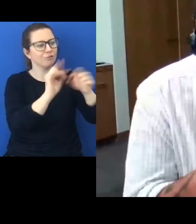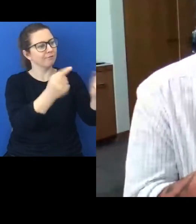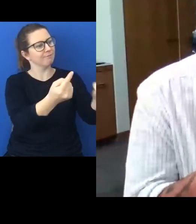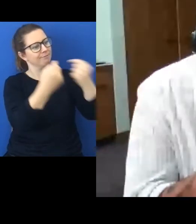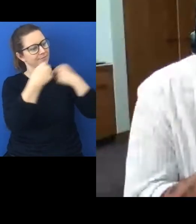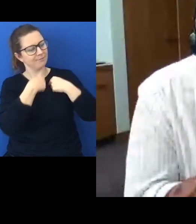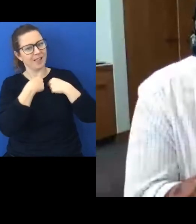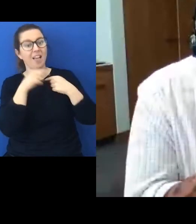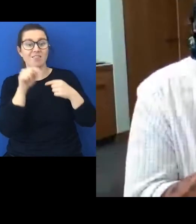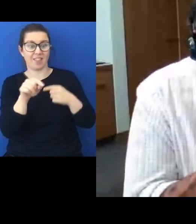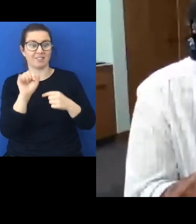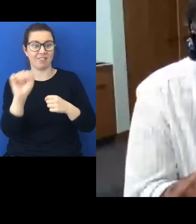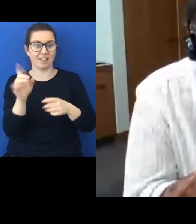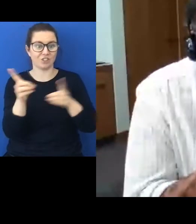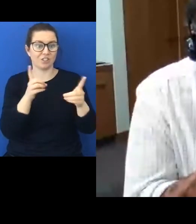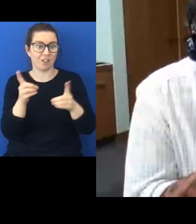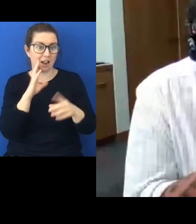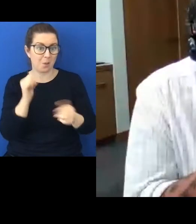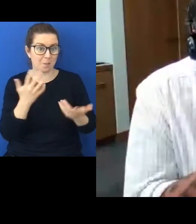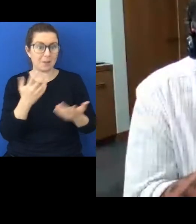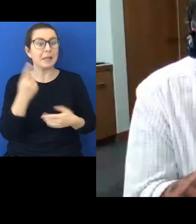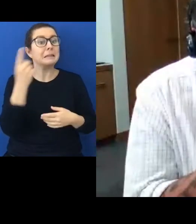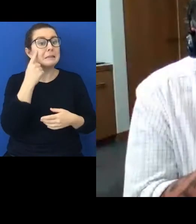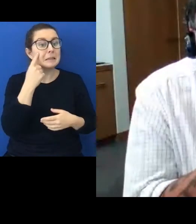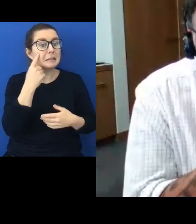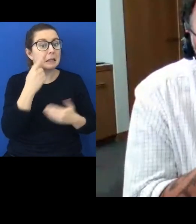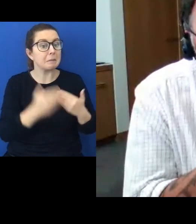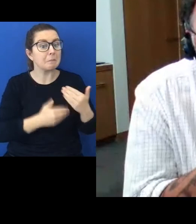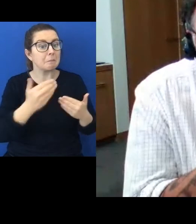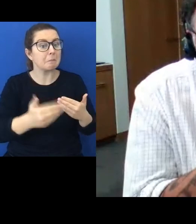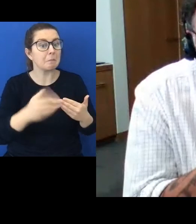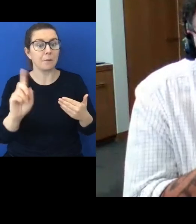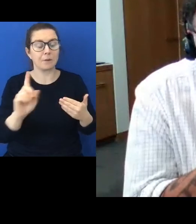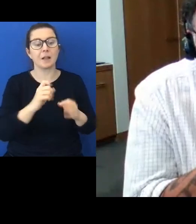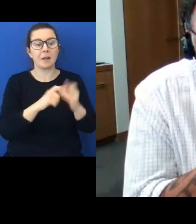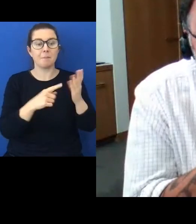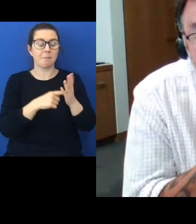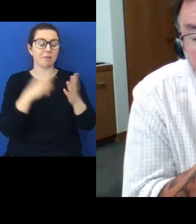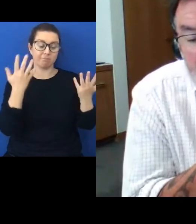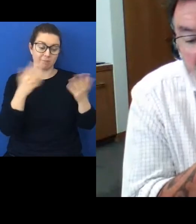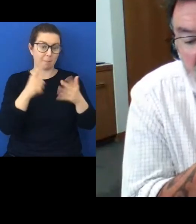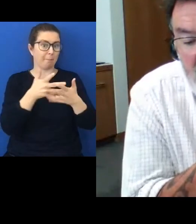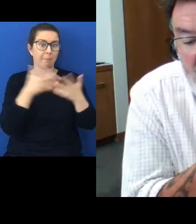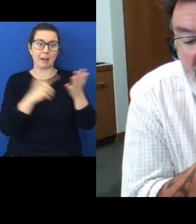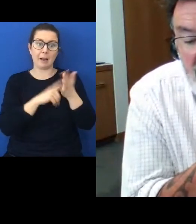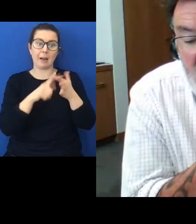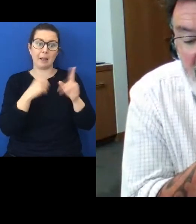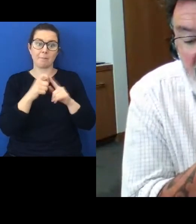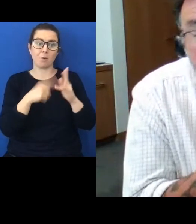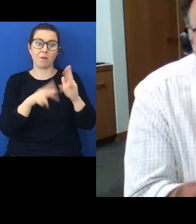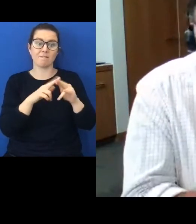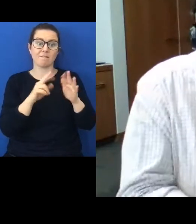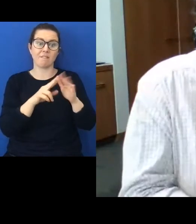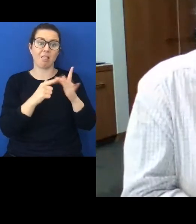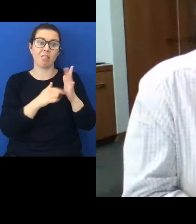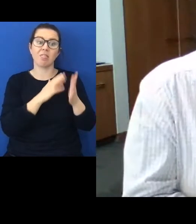that's the design anyway we'll see whether it ends up that way but it's an extraordinary leap of faith that the tribes have